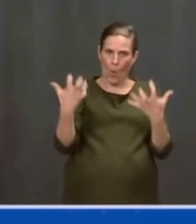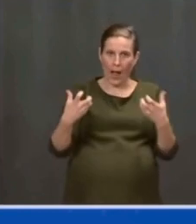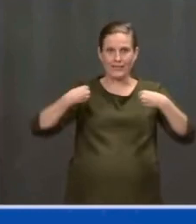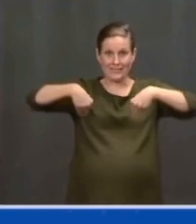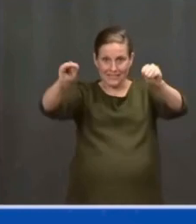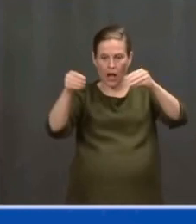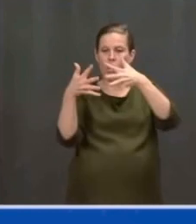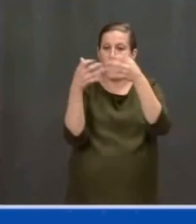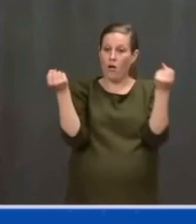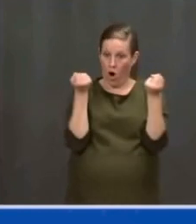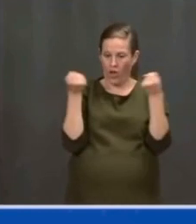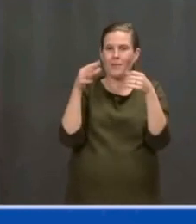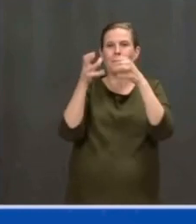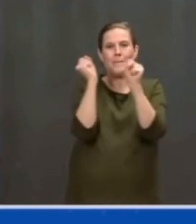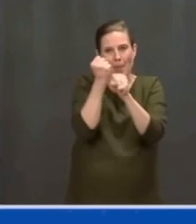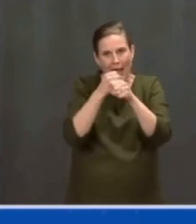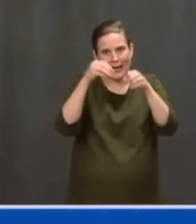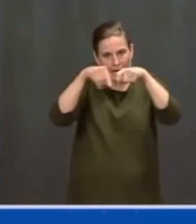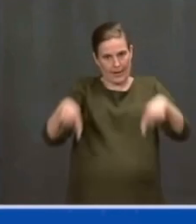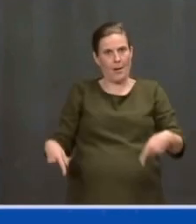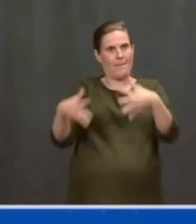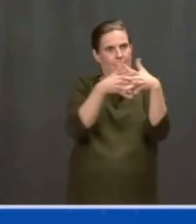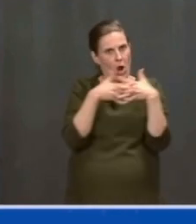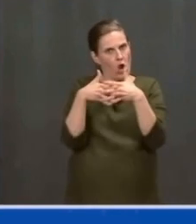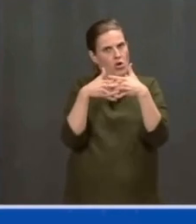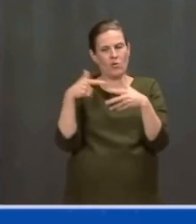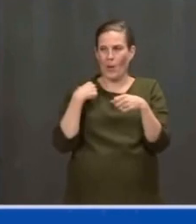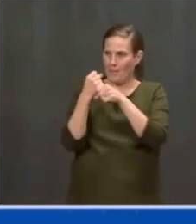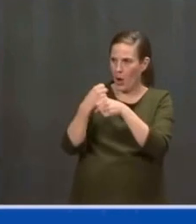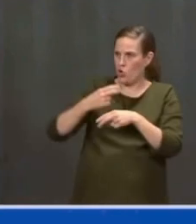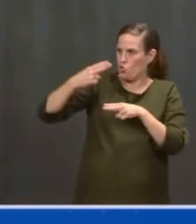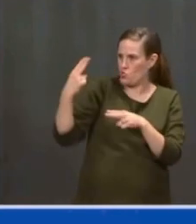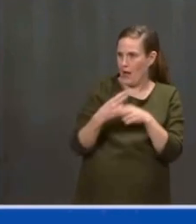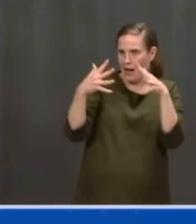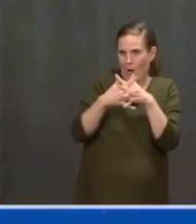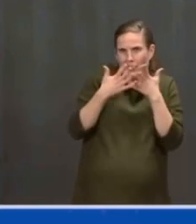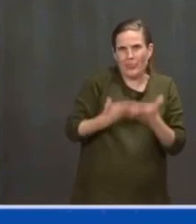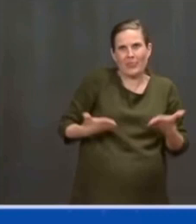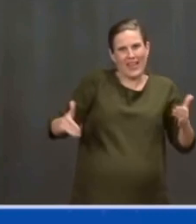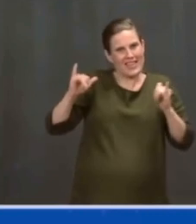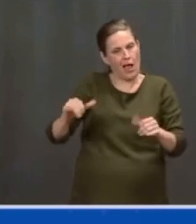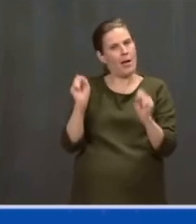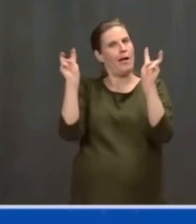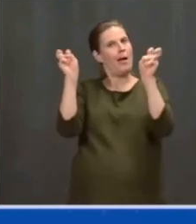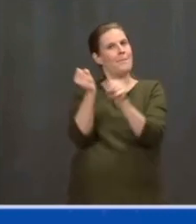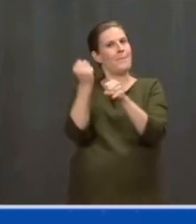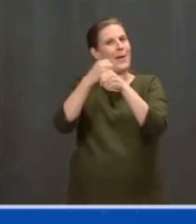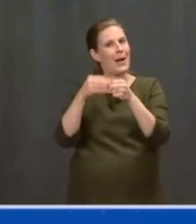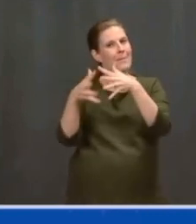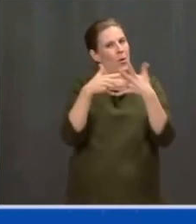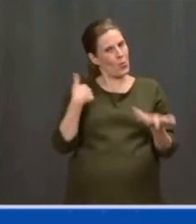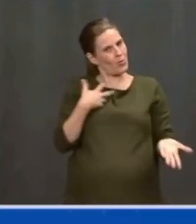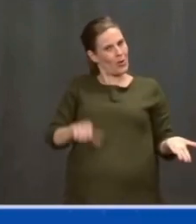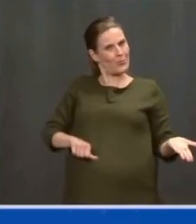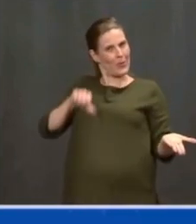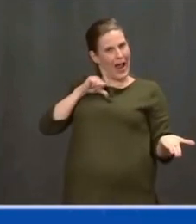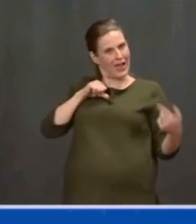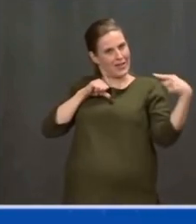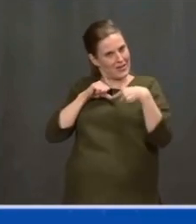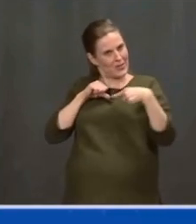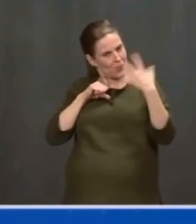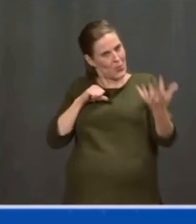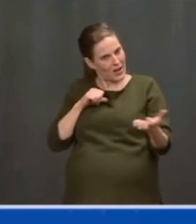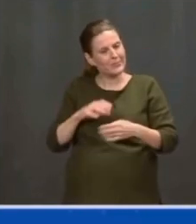When we make all of these investments, we're going to make sure, as the executive order I signed early on,